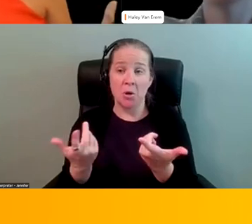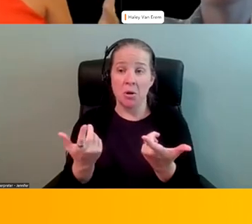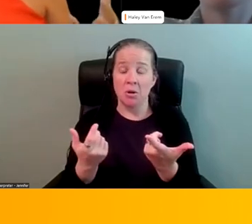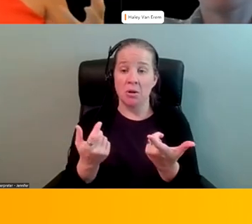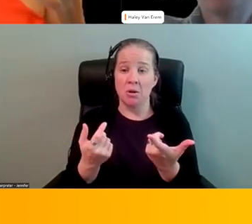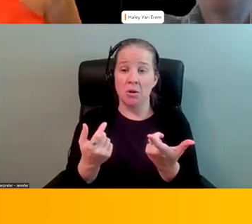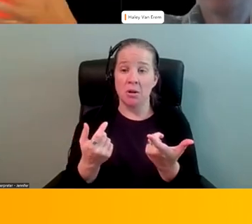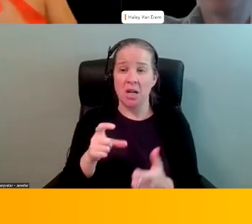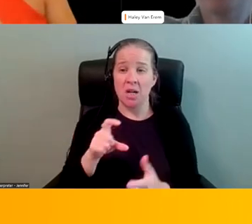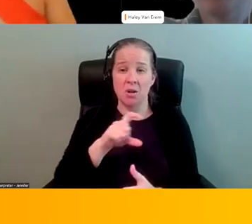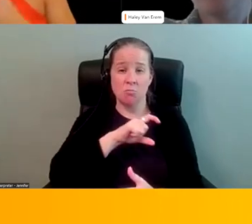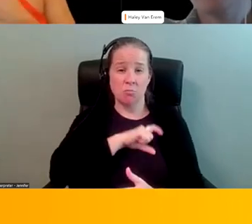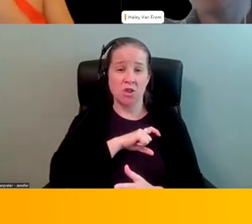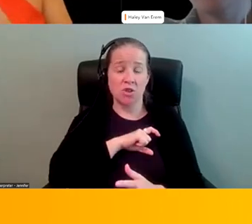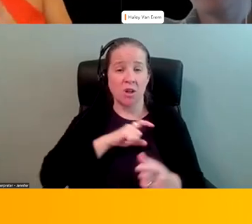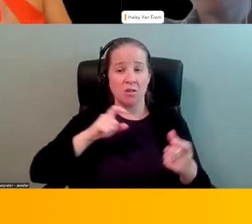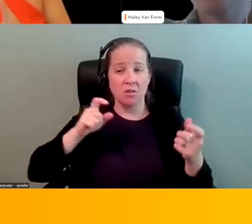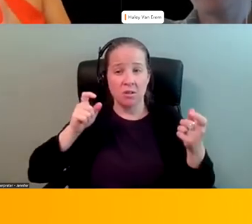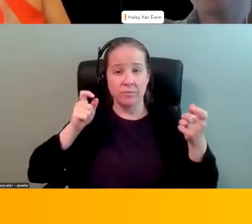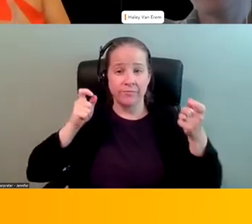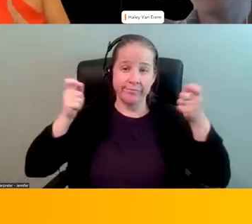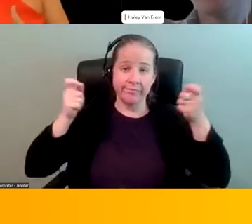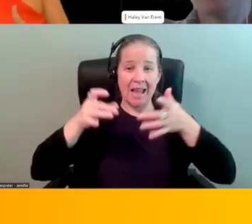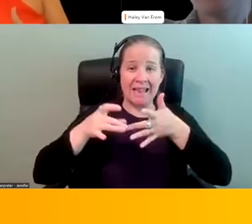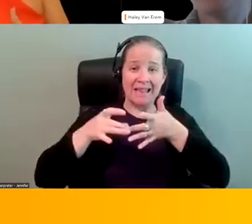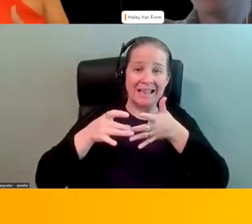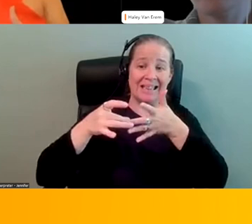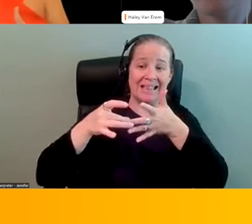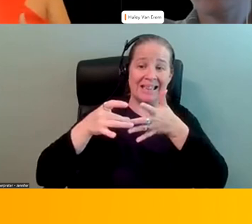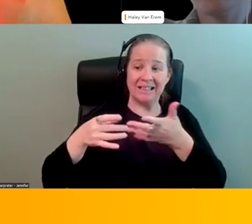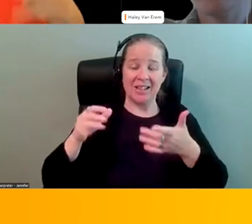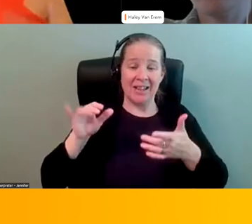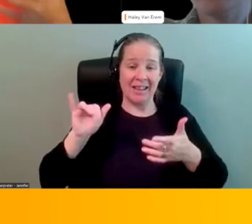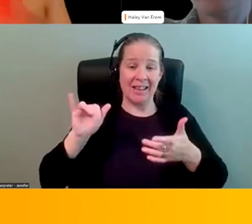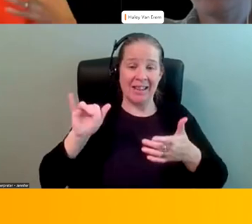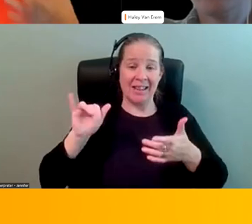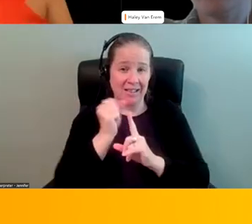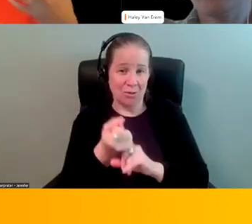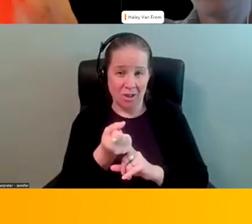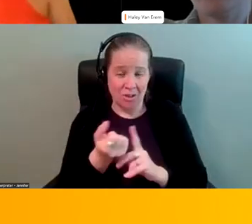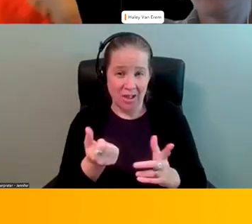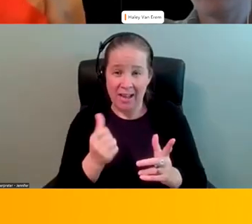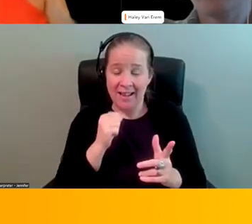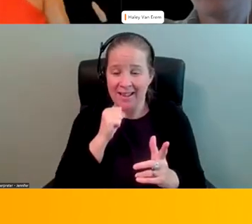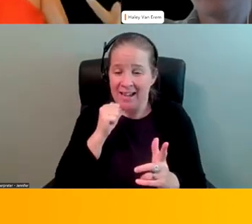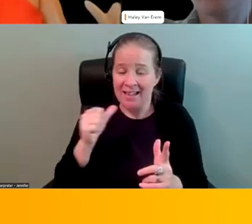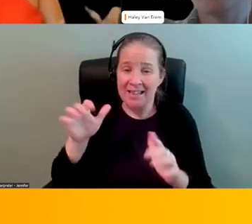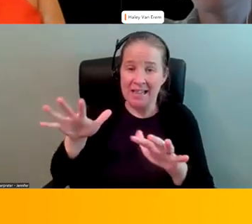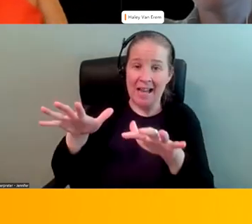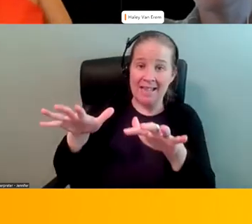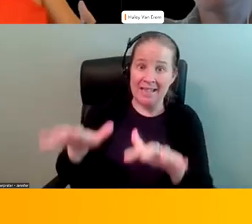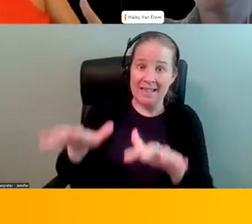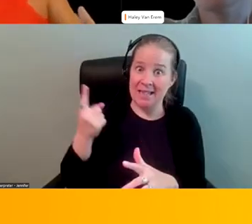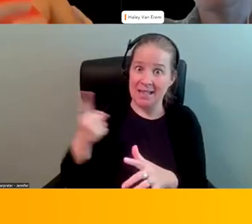police officers are the ones who take the lead whenever in that situation that does not de-escalate someone in crisis